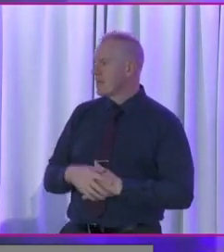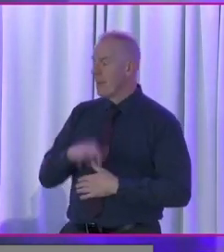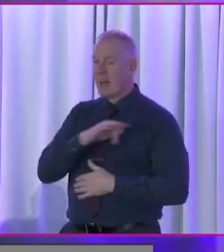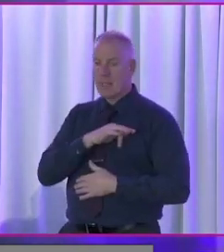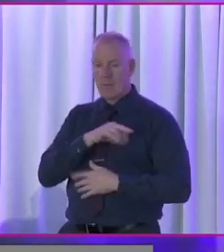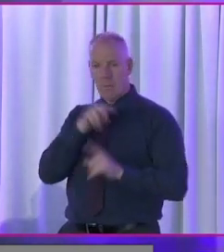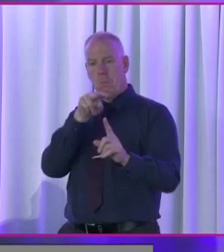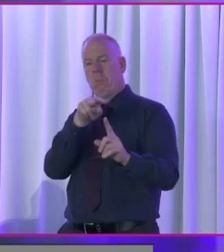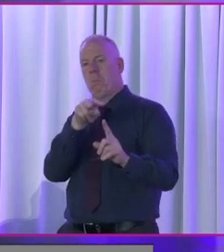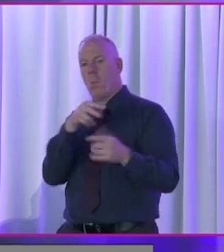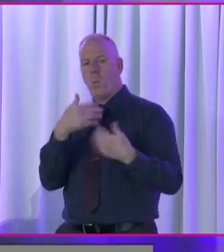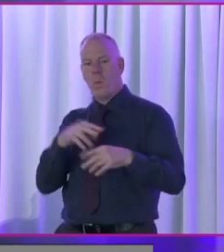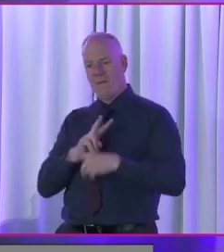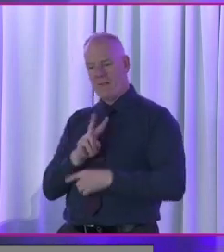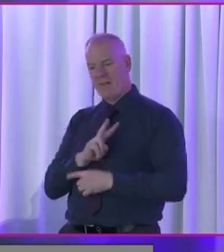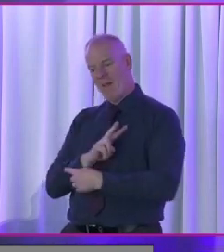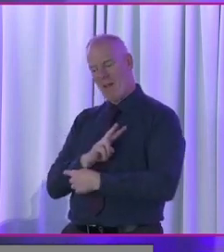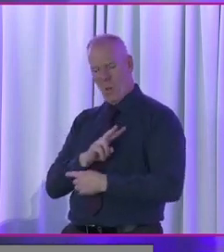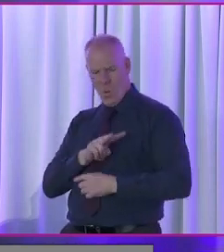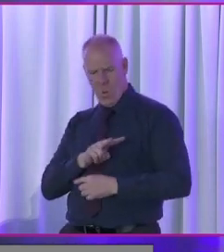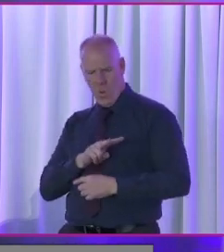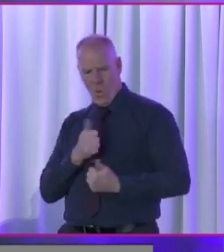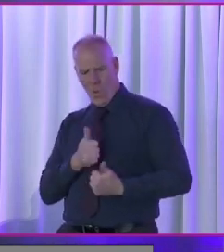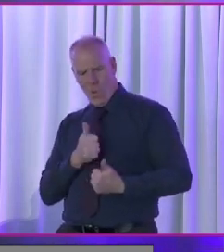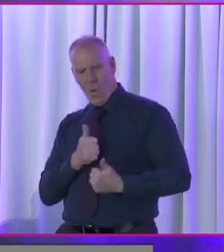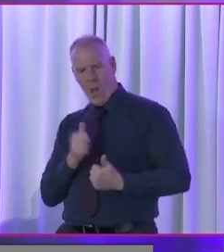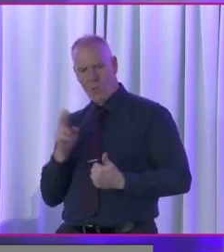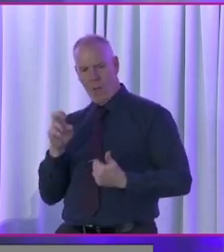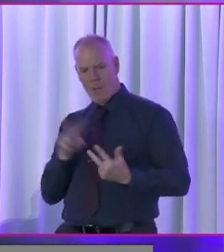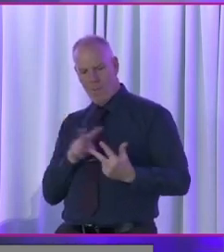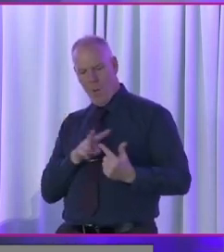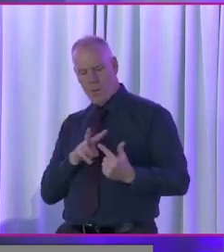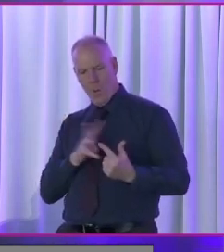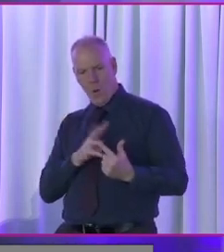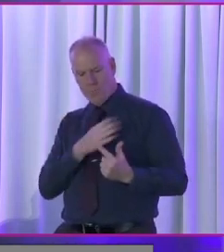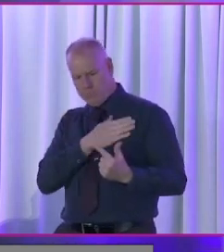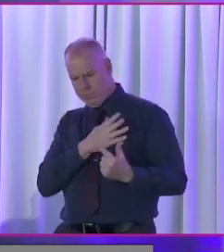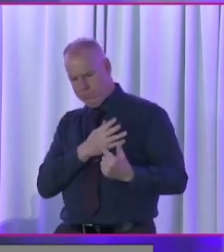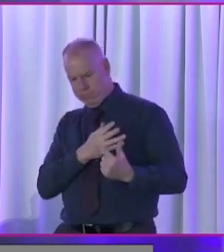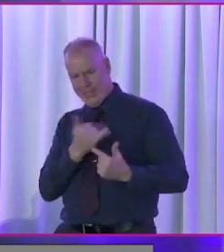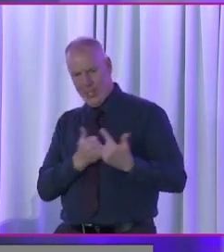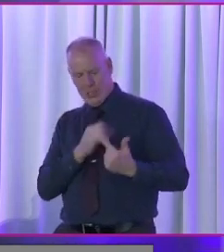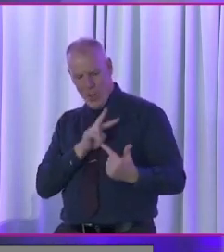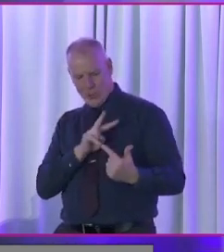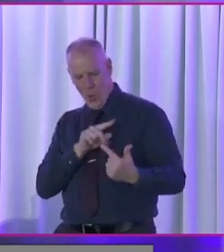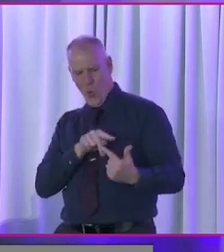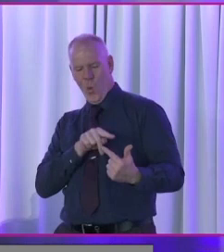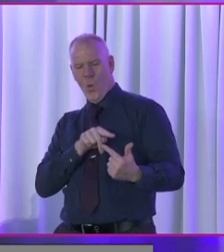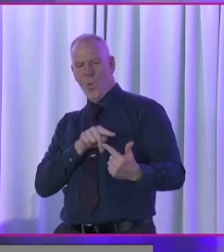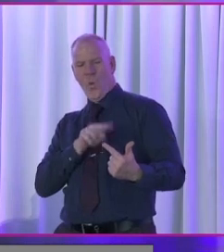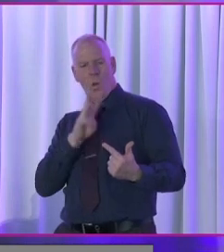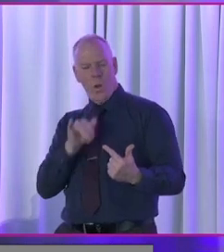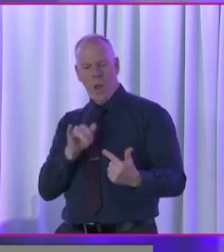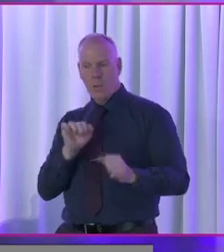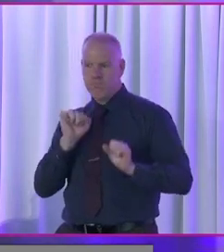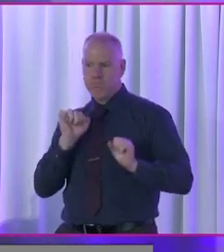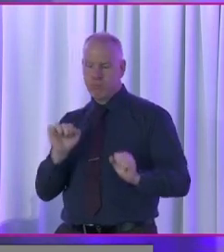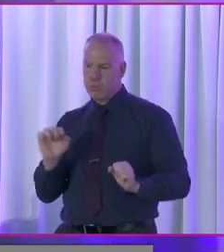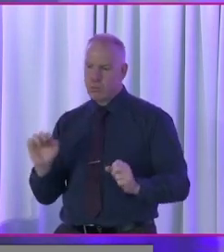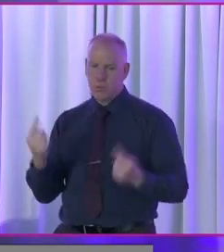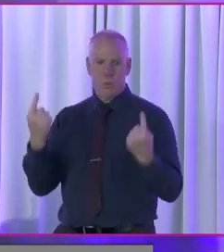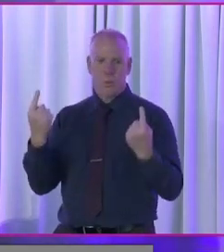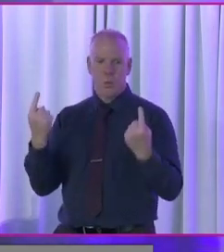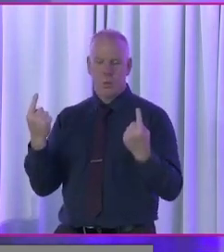an admirer of Vivian and Robert's work for many years, because theirs are such